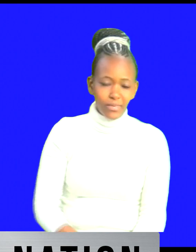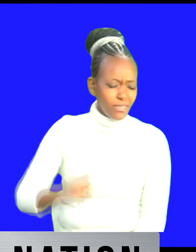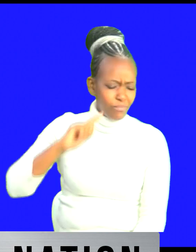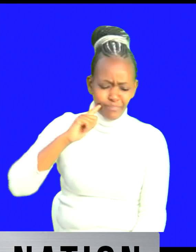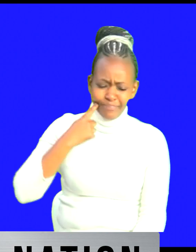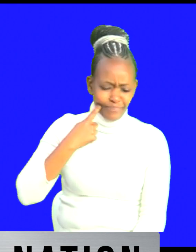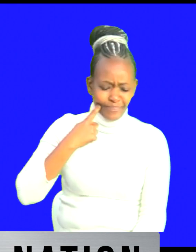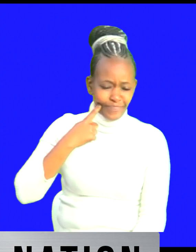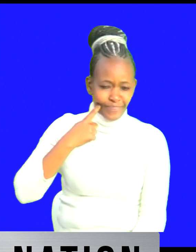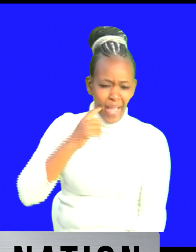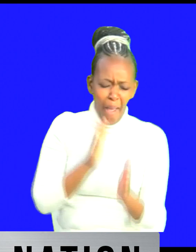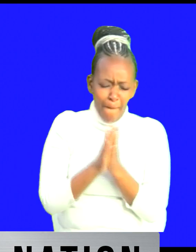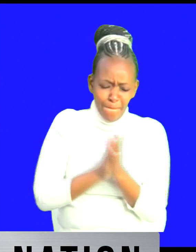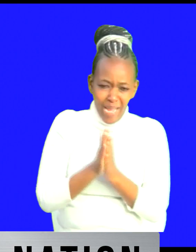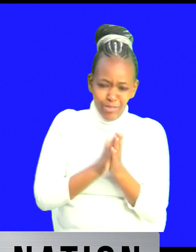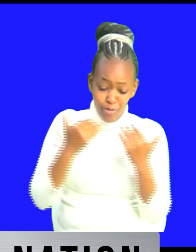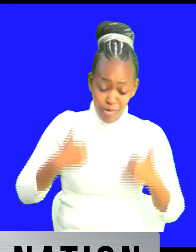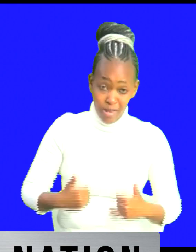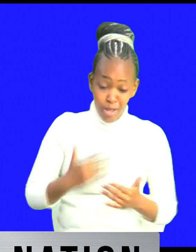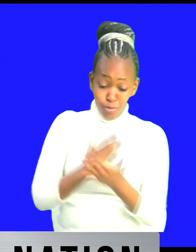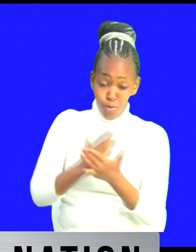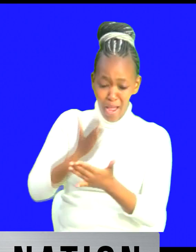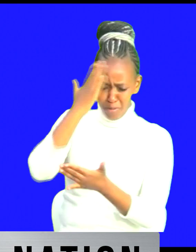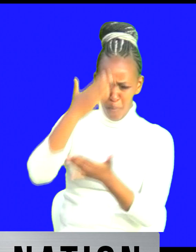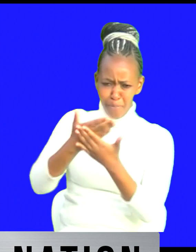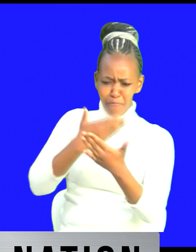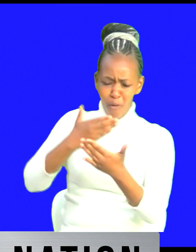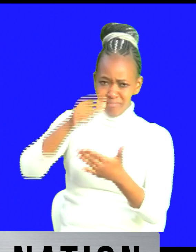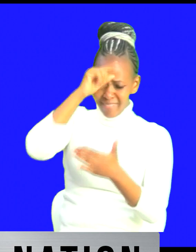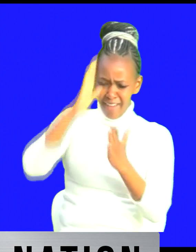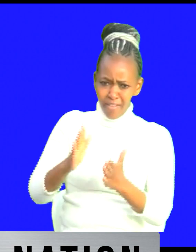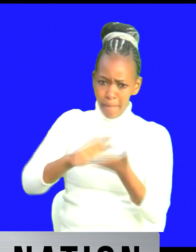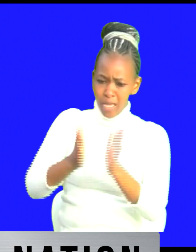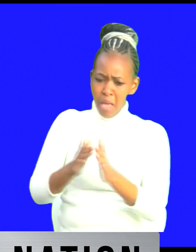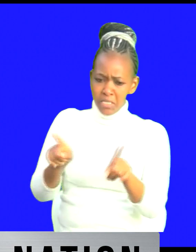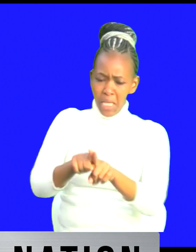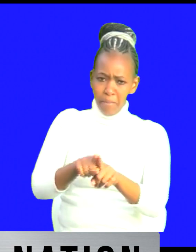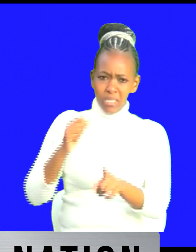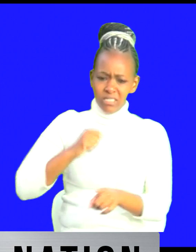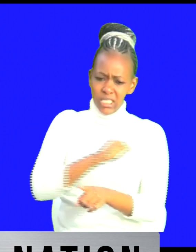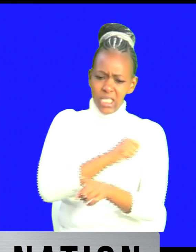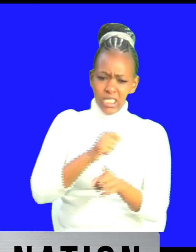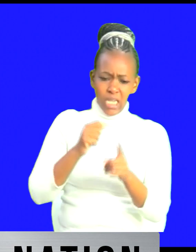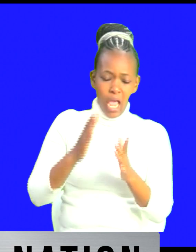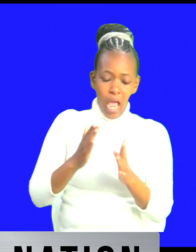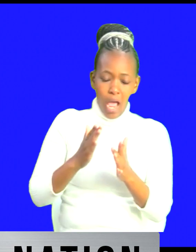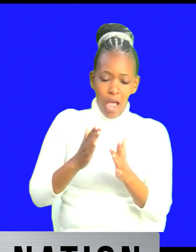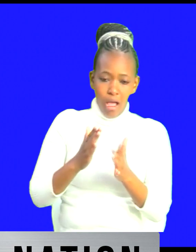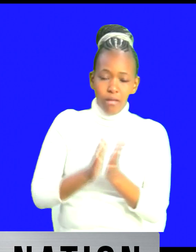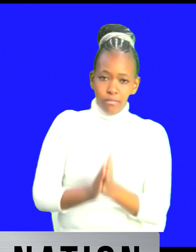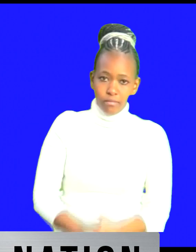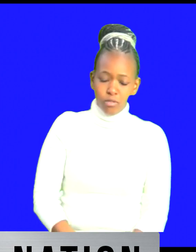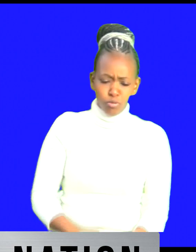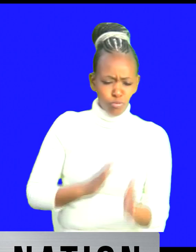passionate person yeah i have known him before he became governor even before he became senator right what he does is passionate about yeah uh